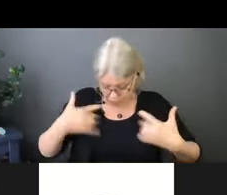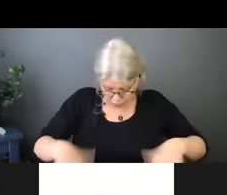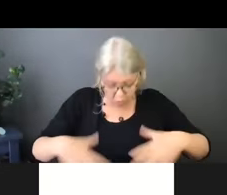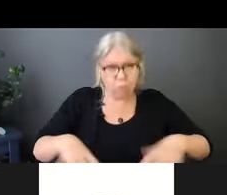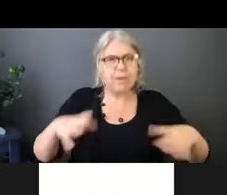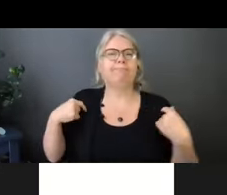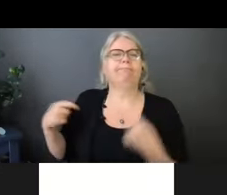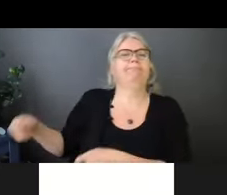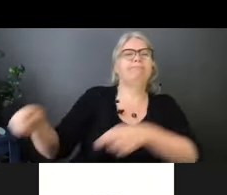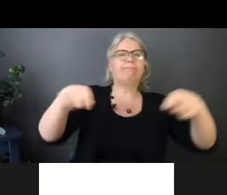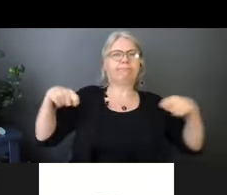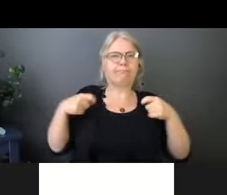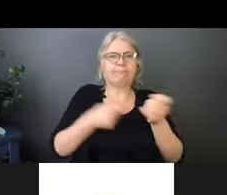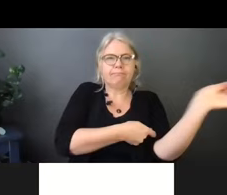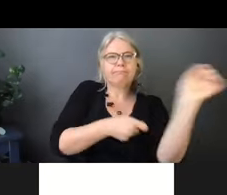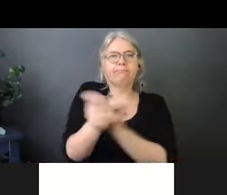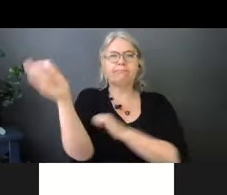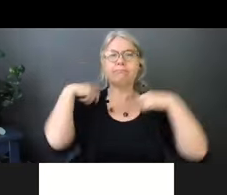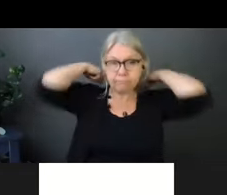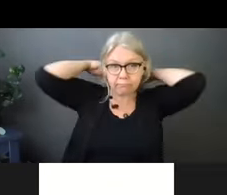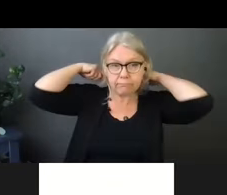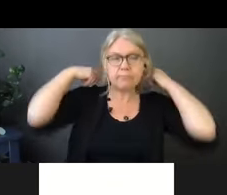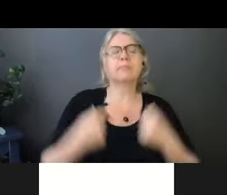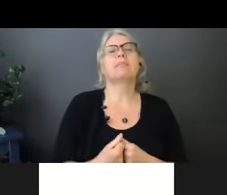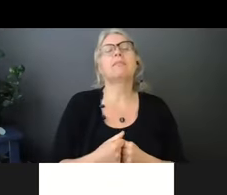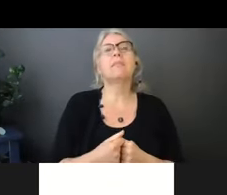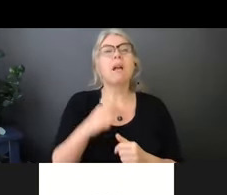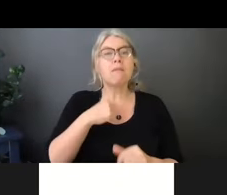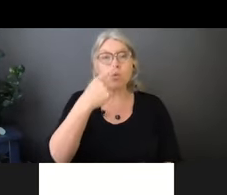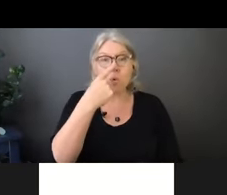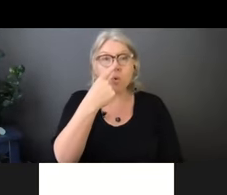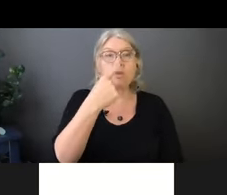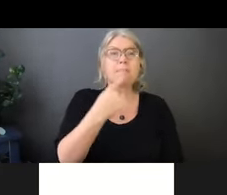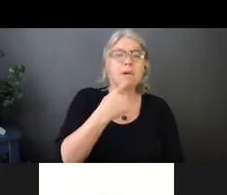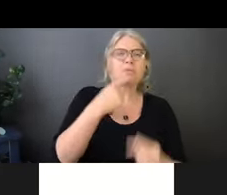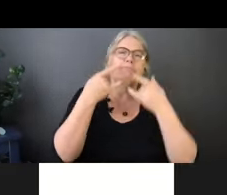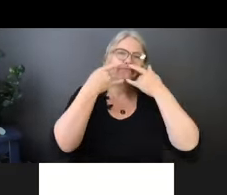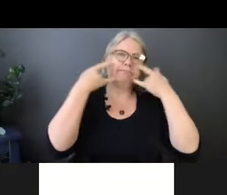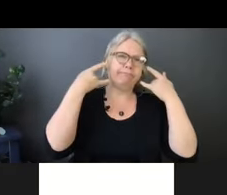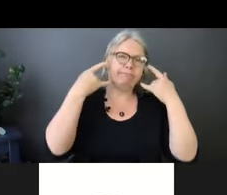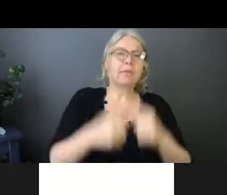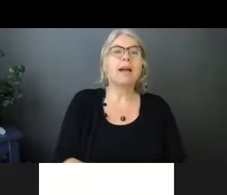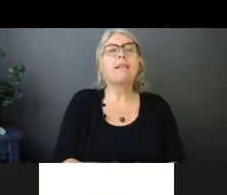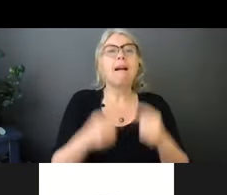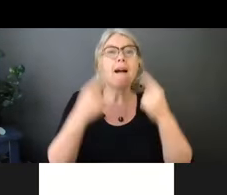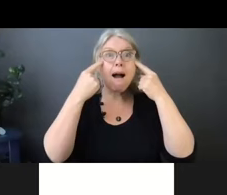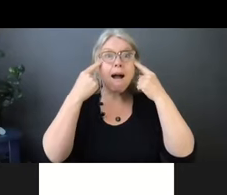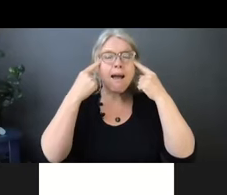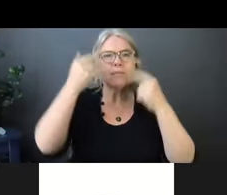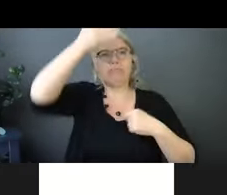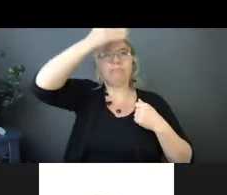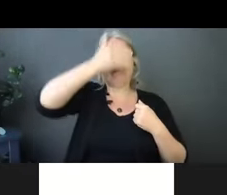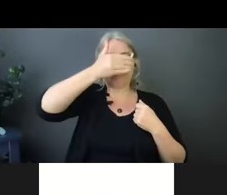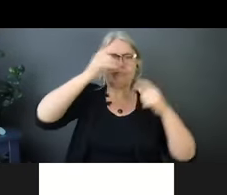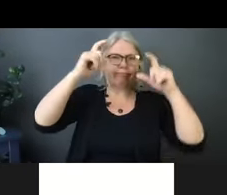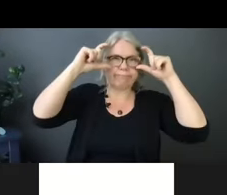respirators protect the mouth and the nose. Goggles protect our eyes. And face shields protect the entire